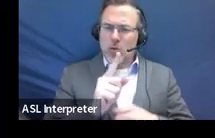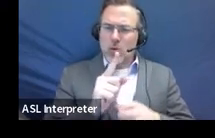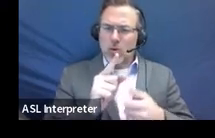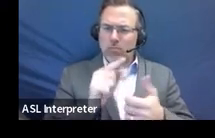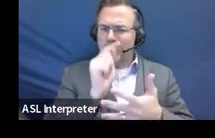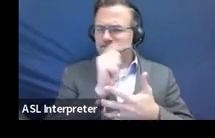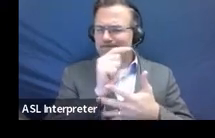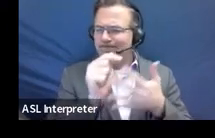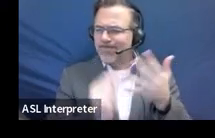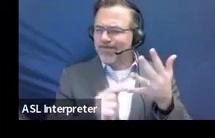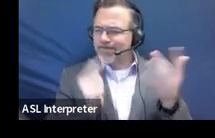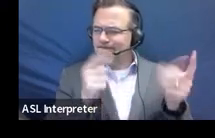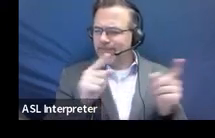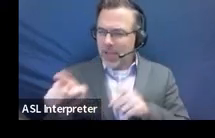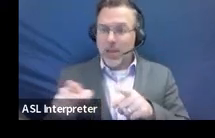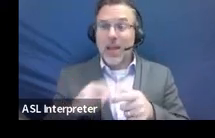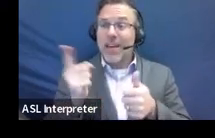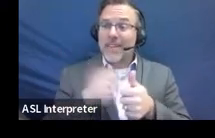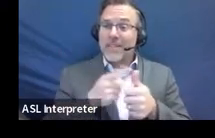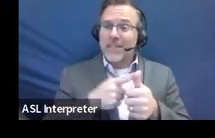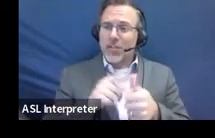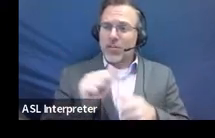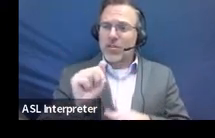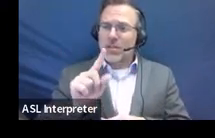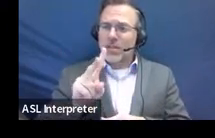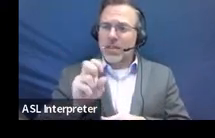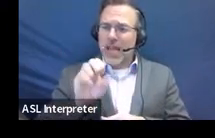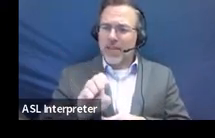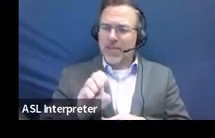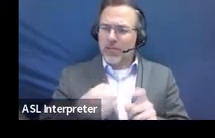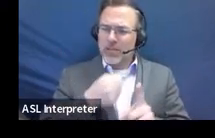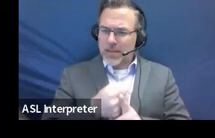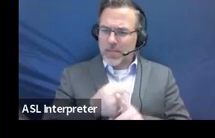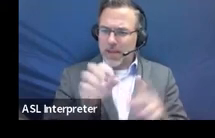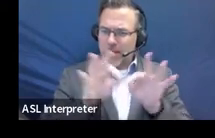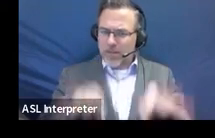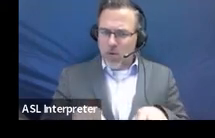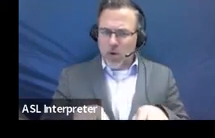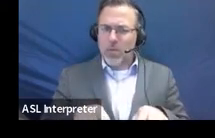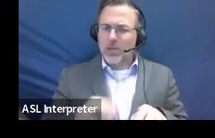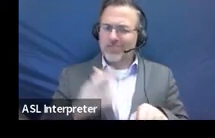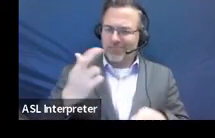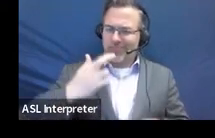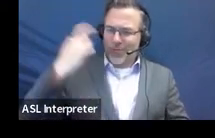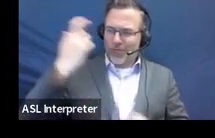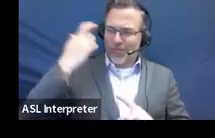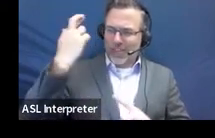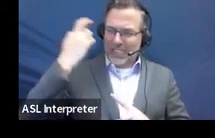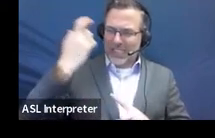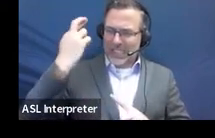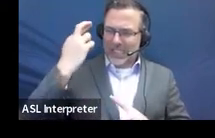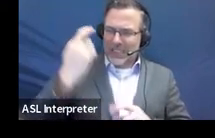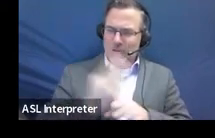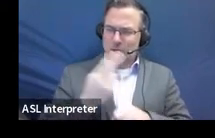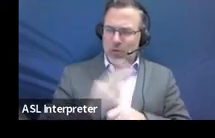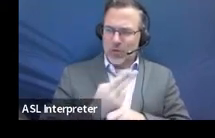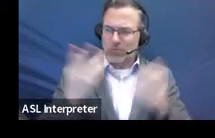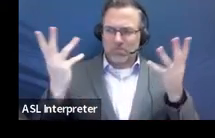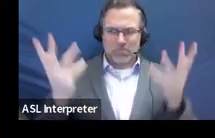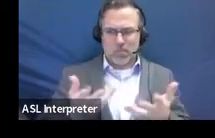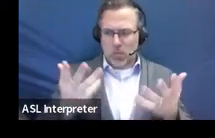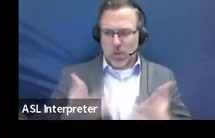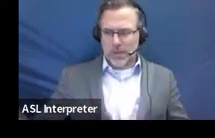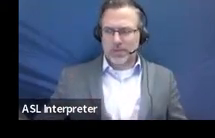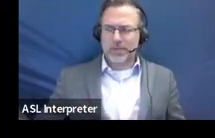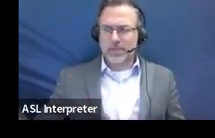off. So the first thing on the adverse effect form is that reason for the use of the form. One of those has to be checked. Either